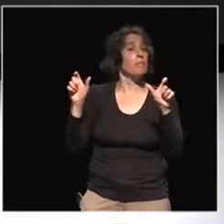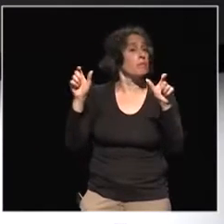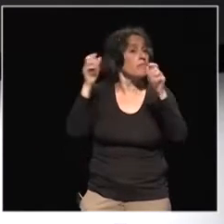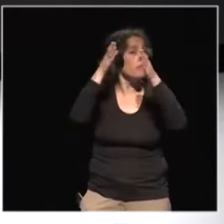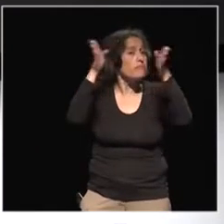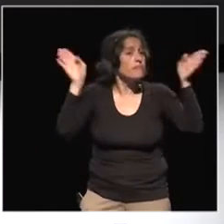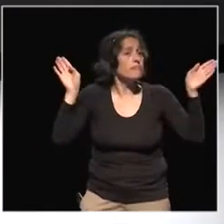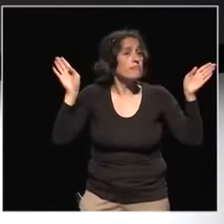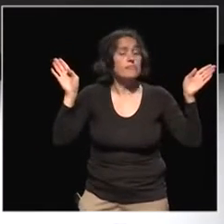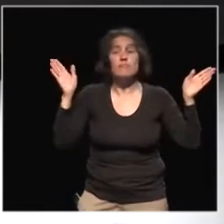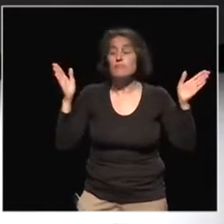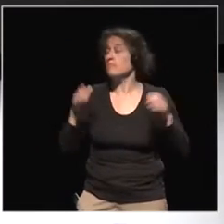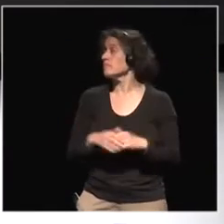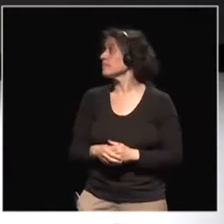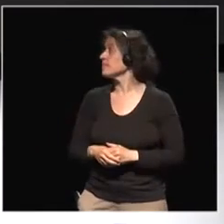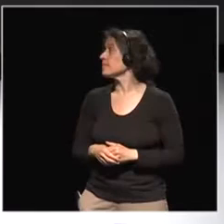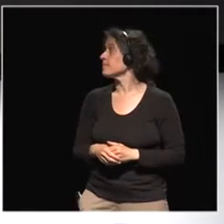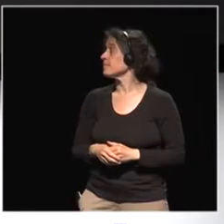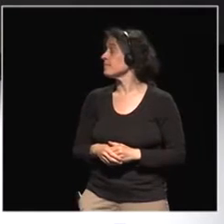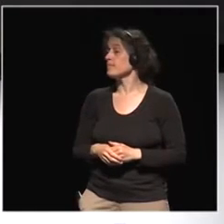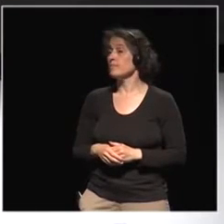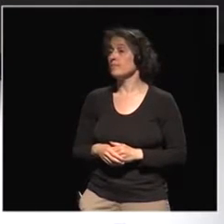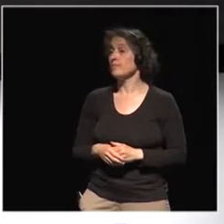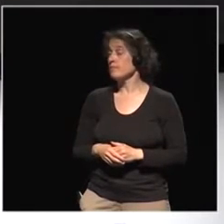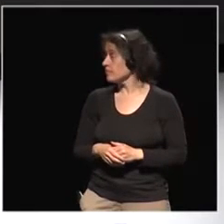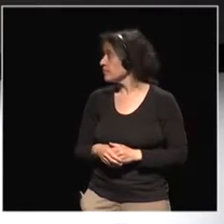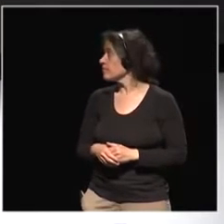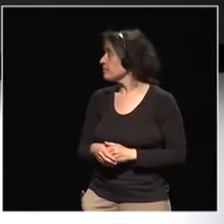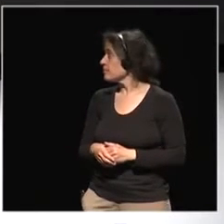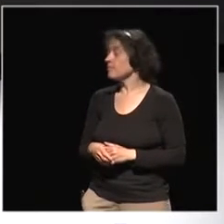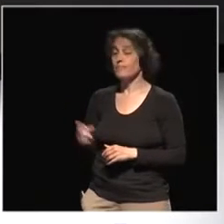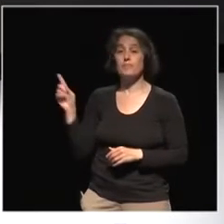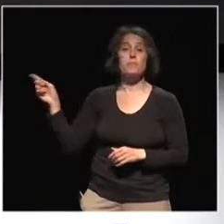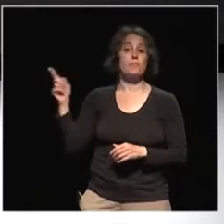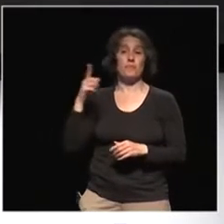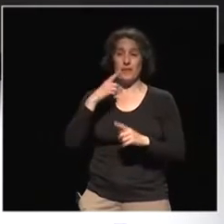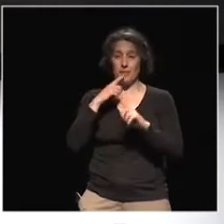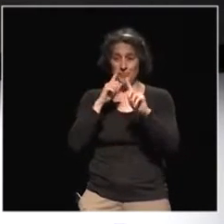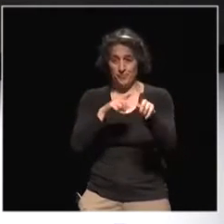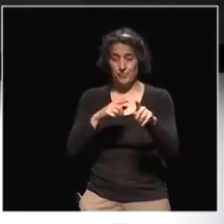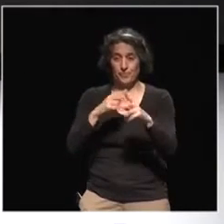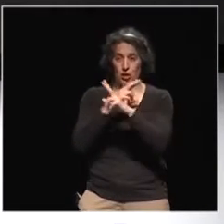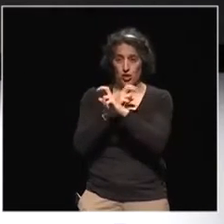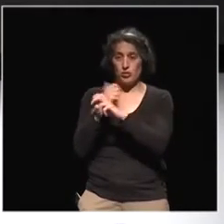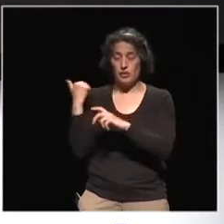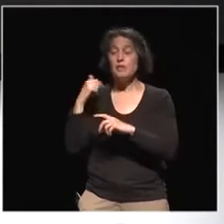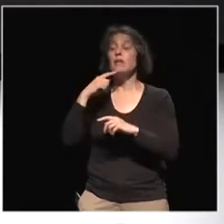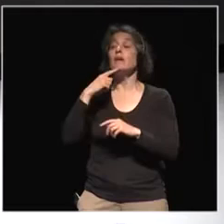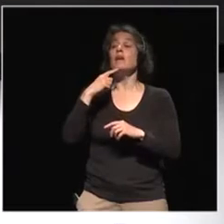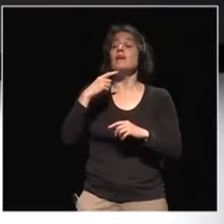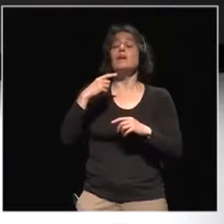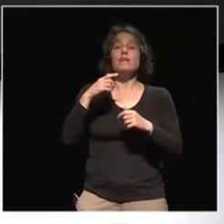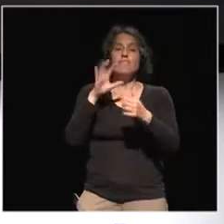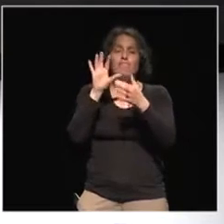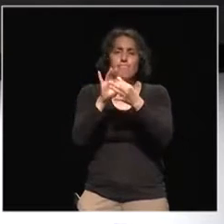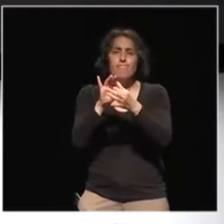First of all, I would like to support a few of the comments made. One is really, and I would support,